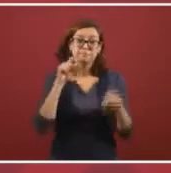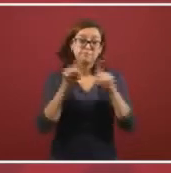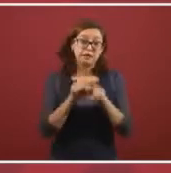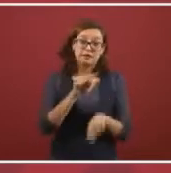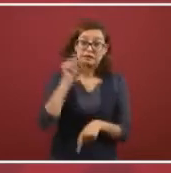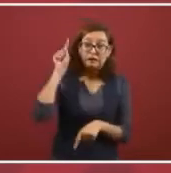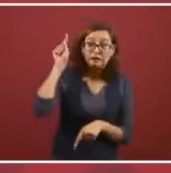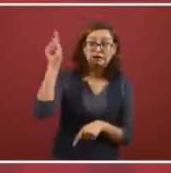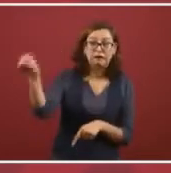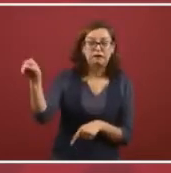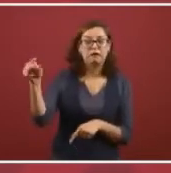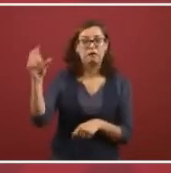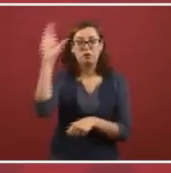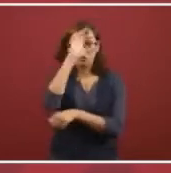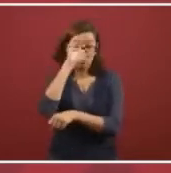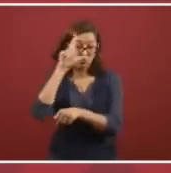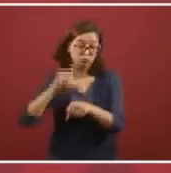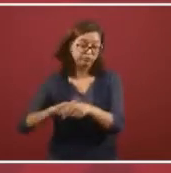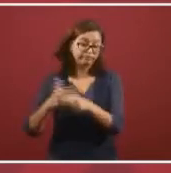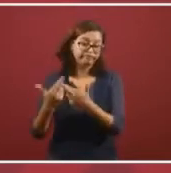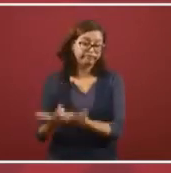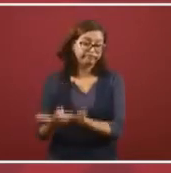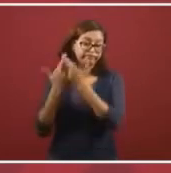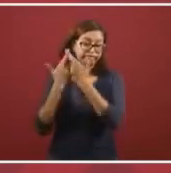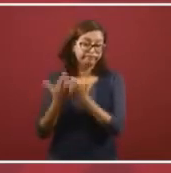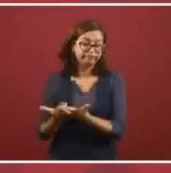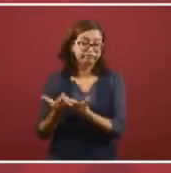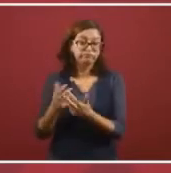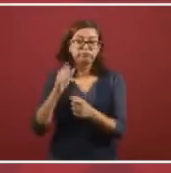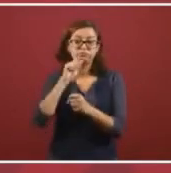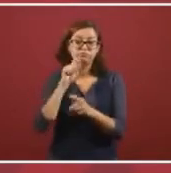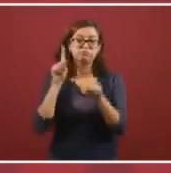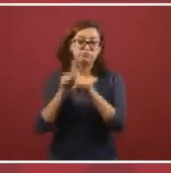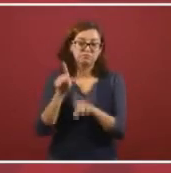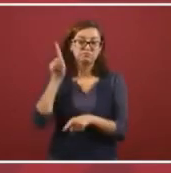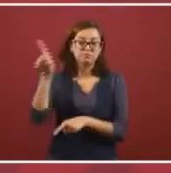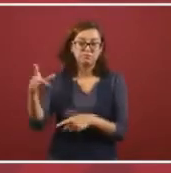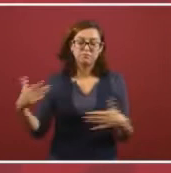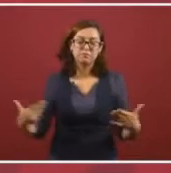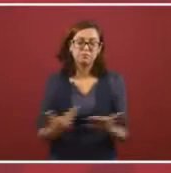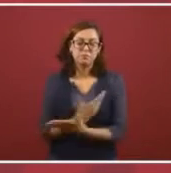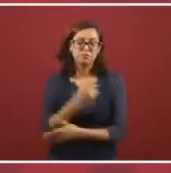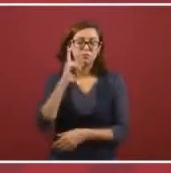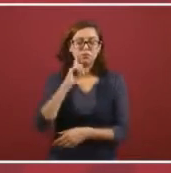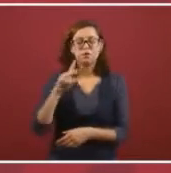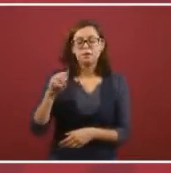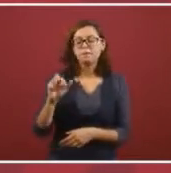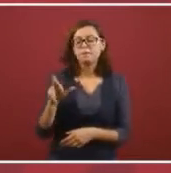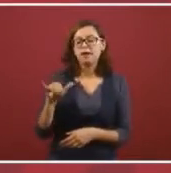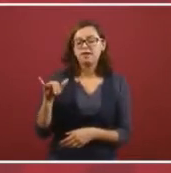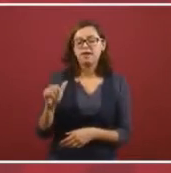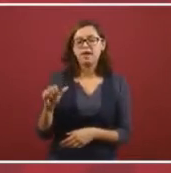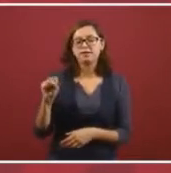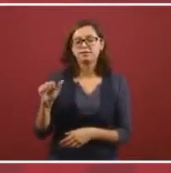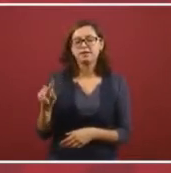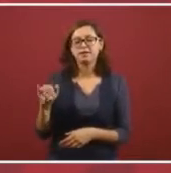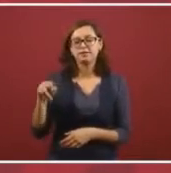So besides its culture, it's the land of Maria Sabin.